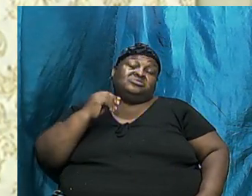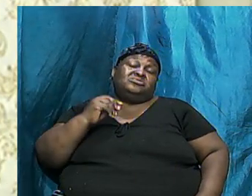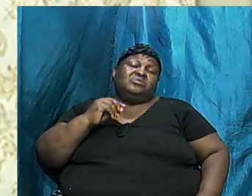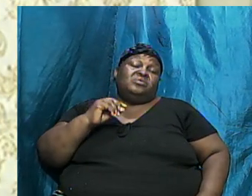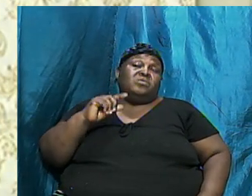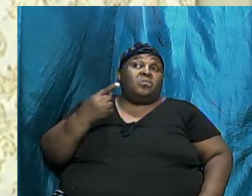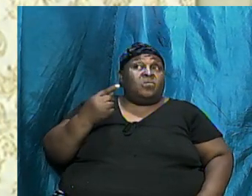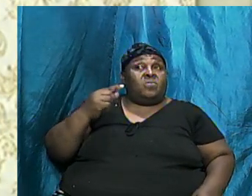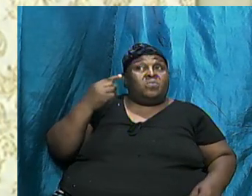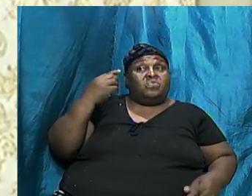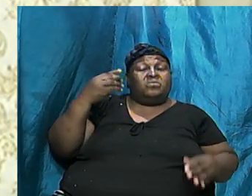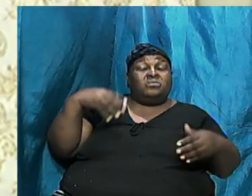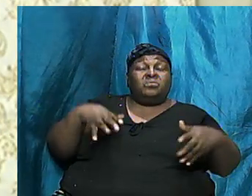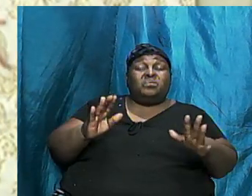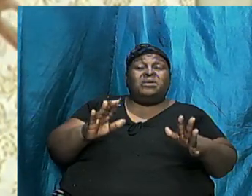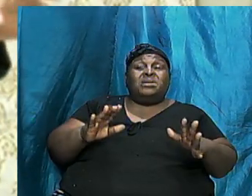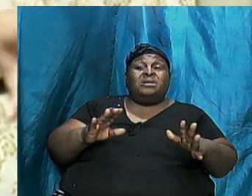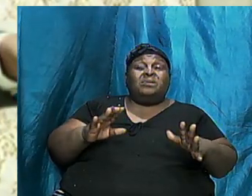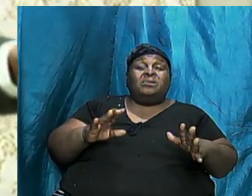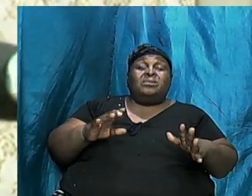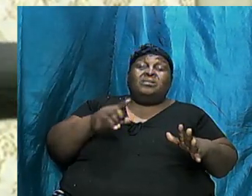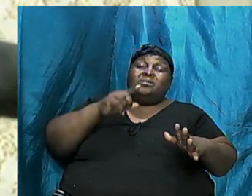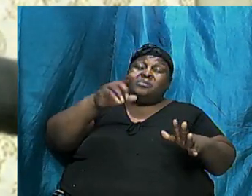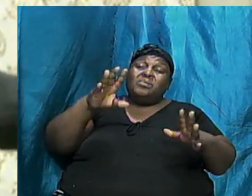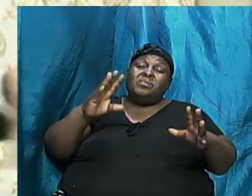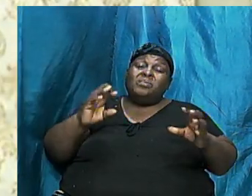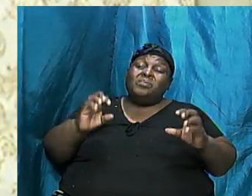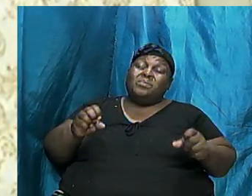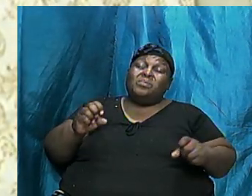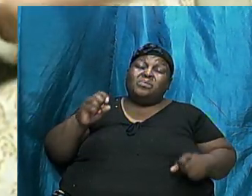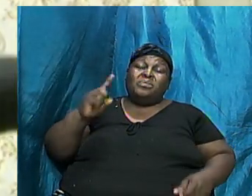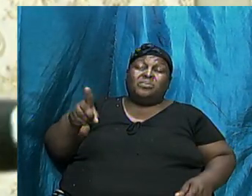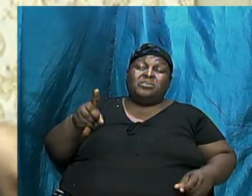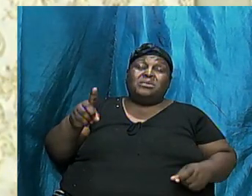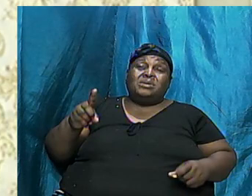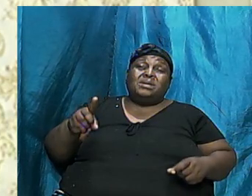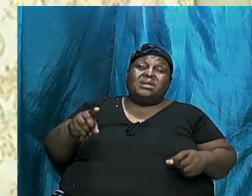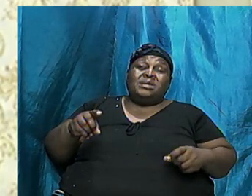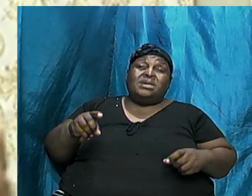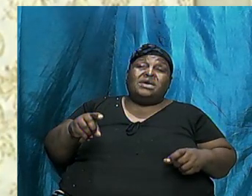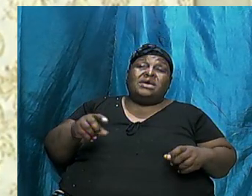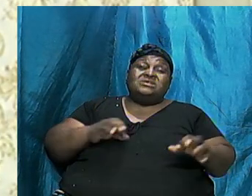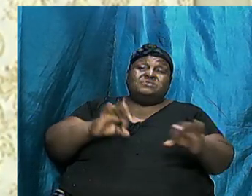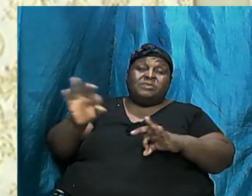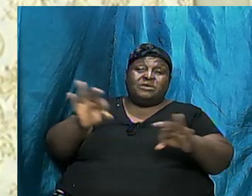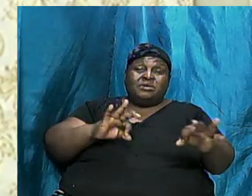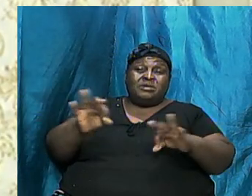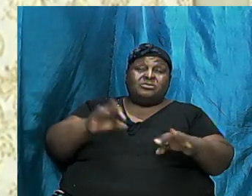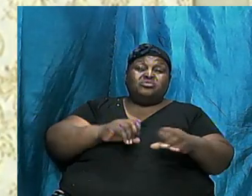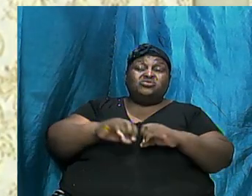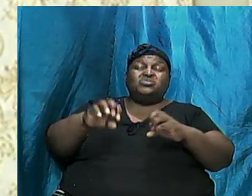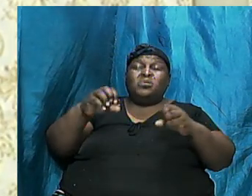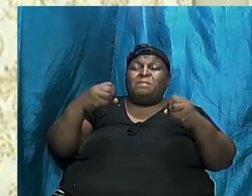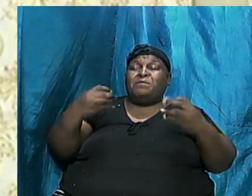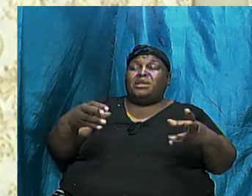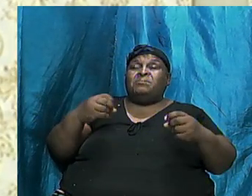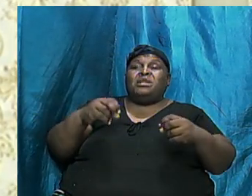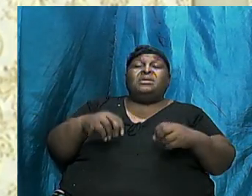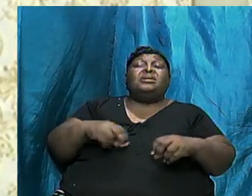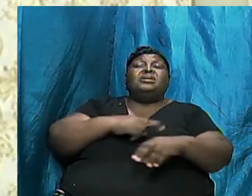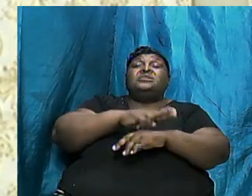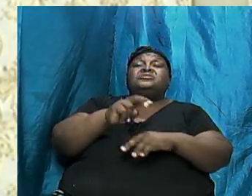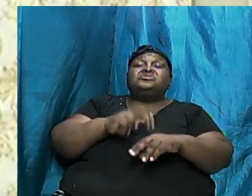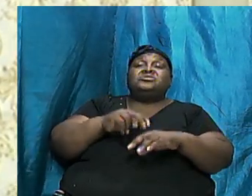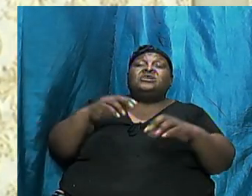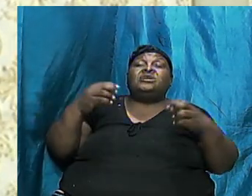How So Many Varying Nations Spread Across The World Today Have The Same Story